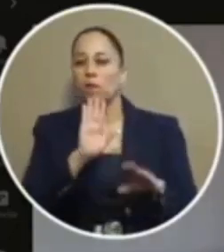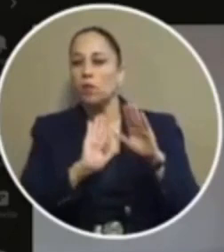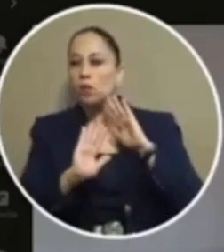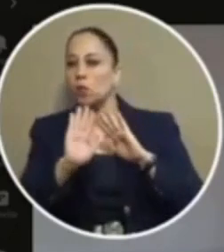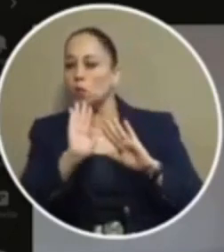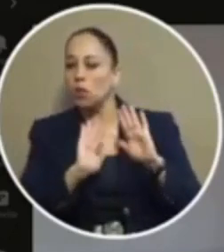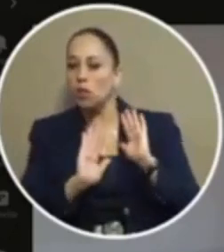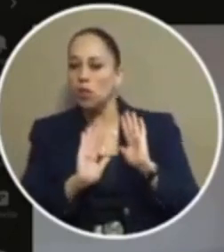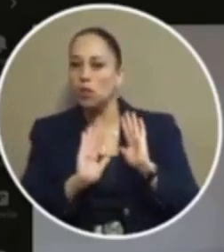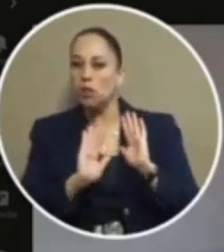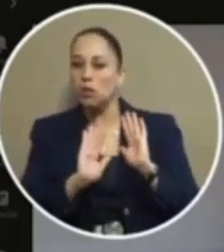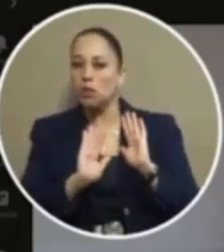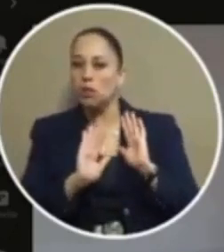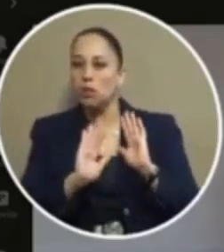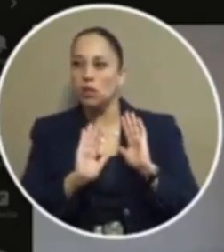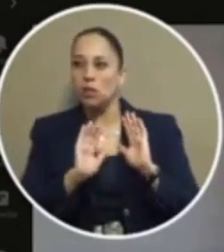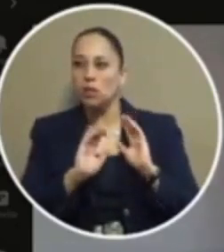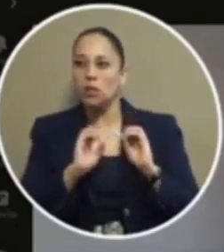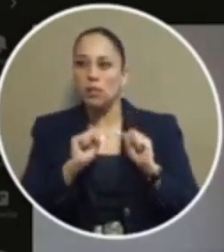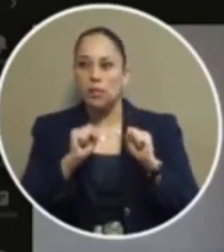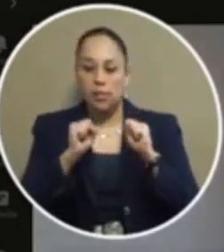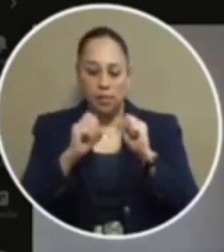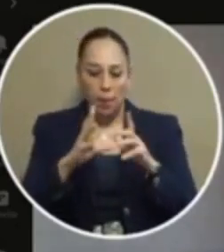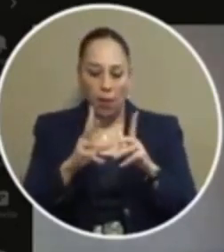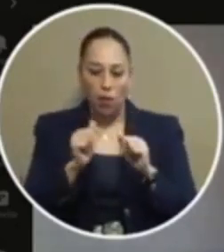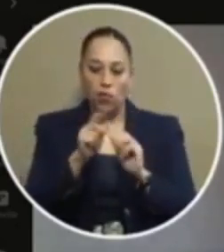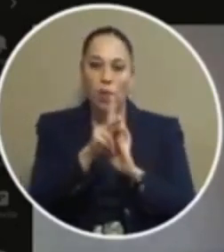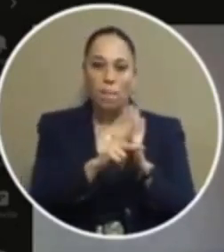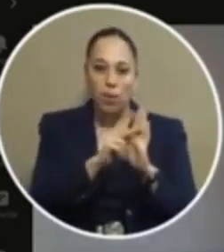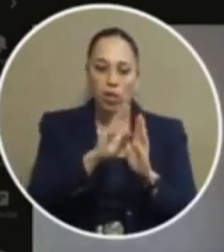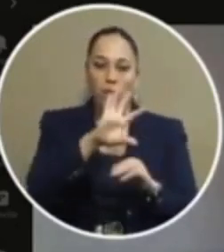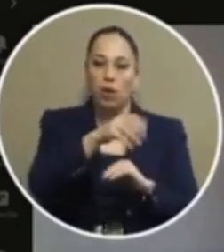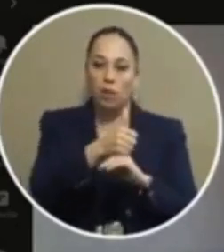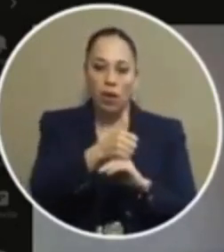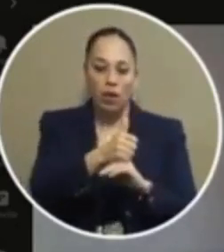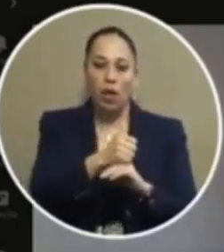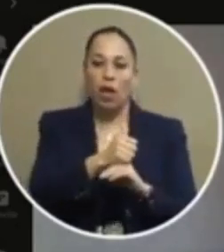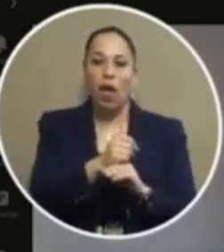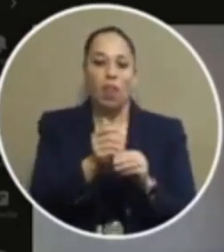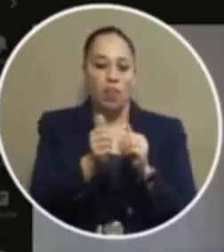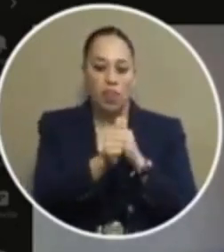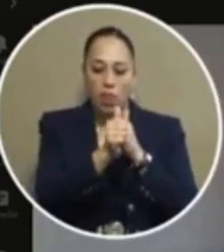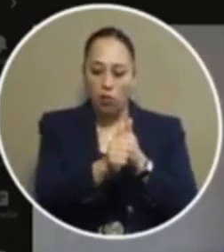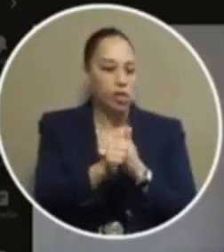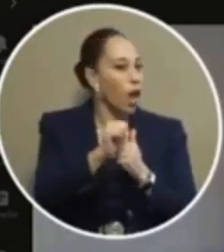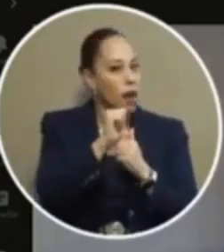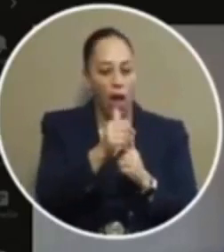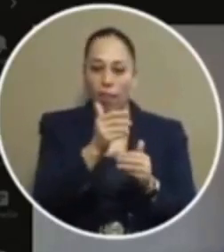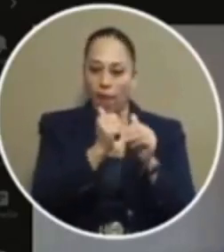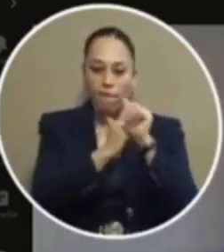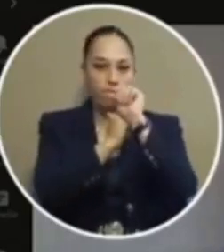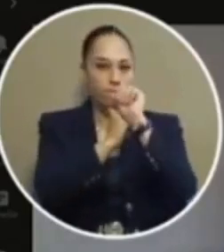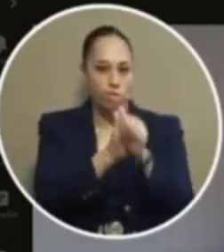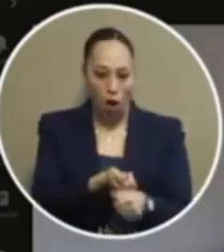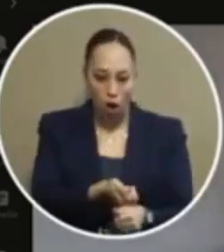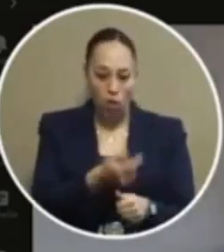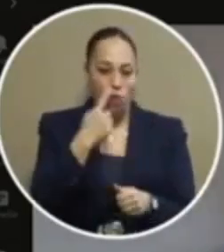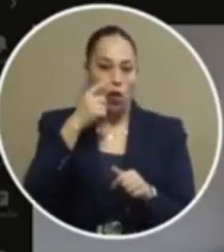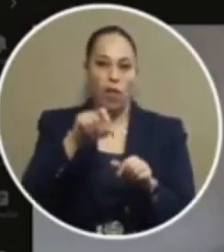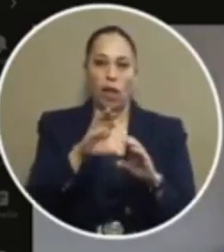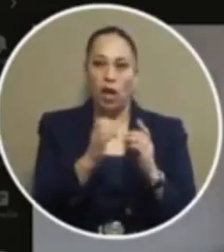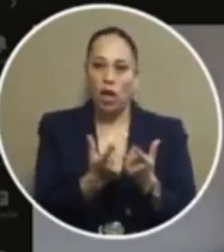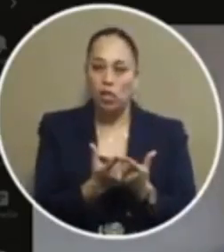about um policy not being implemented direction not being followed by votes by this council